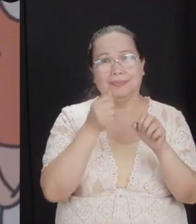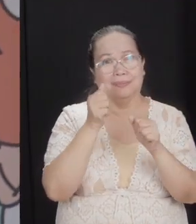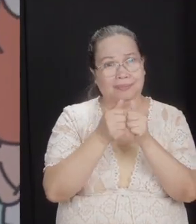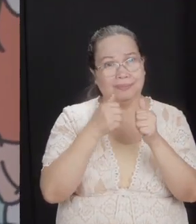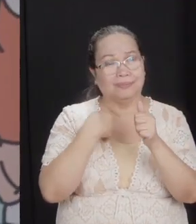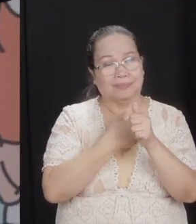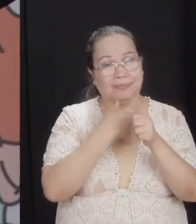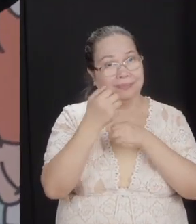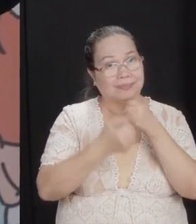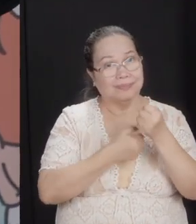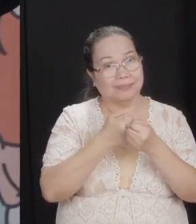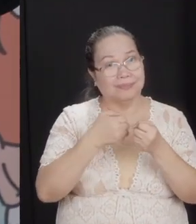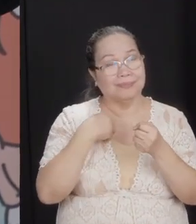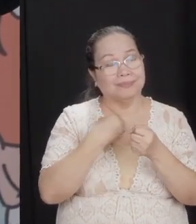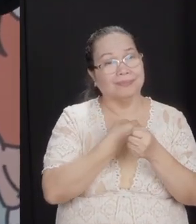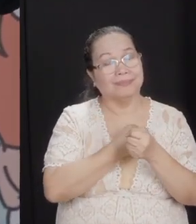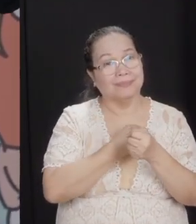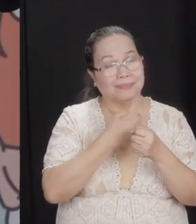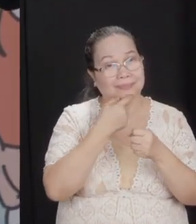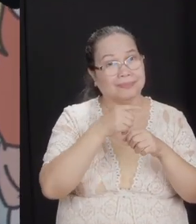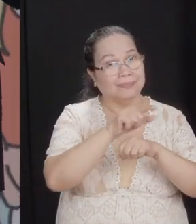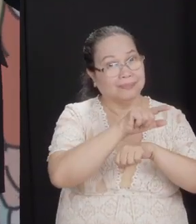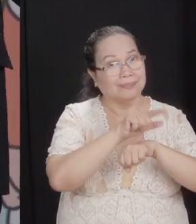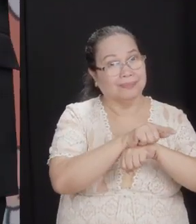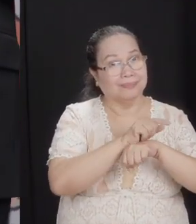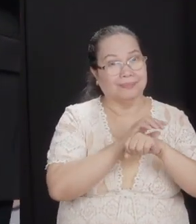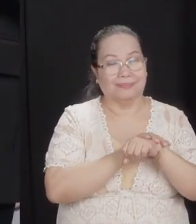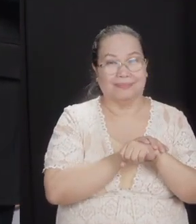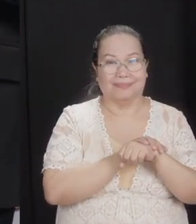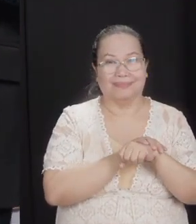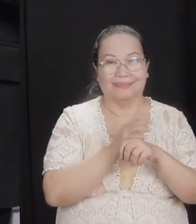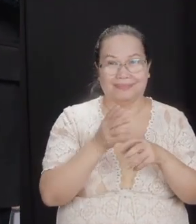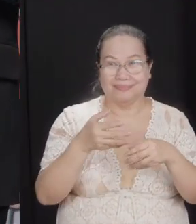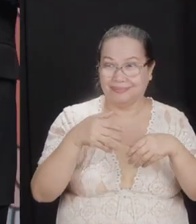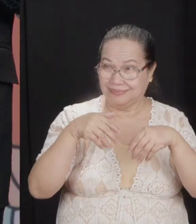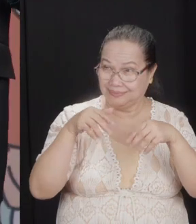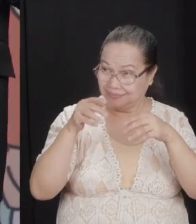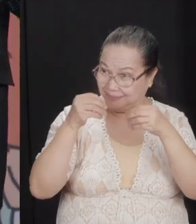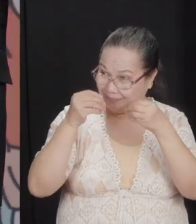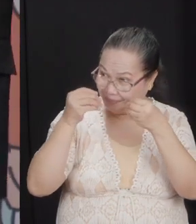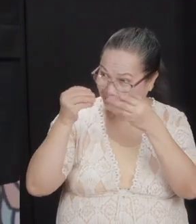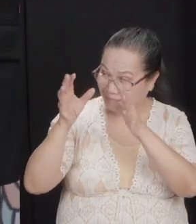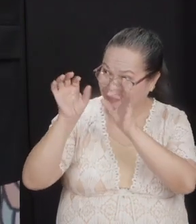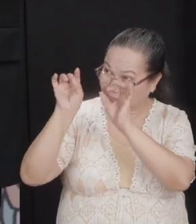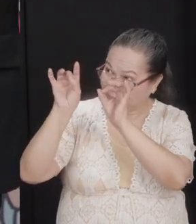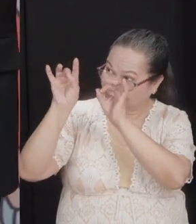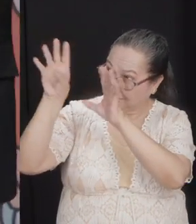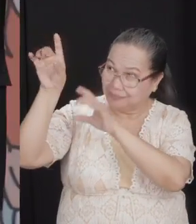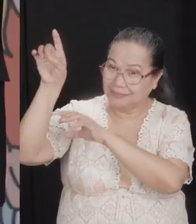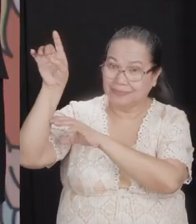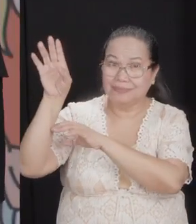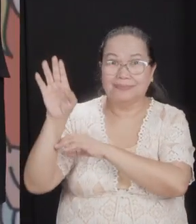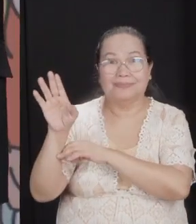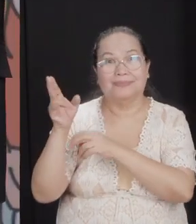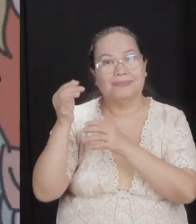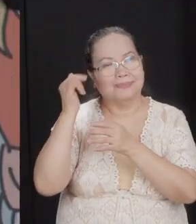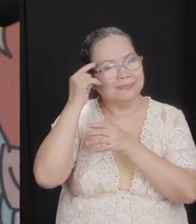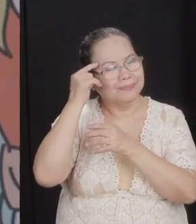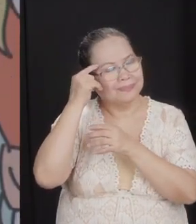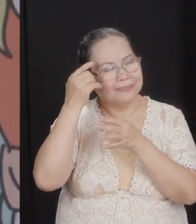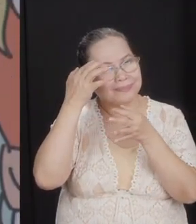we will sacrifice our land. Just give up this apostasy because that's what they thought was happening.